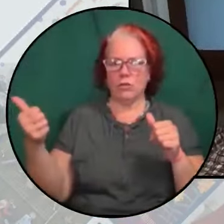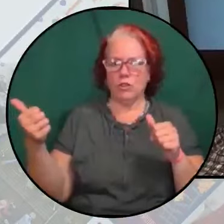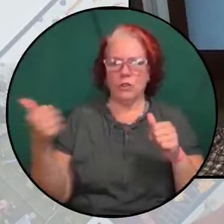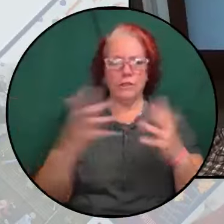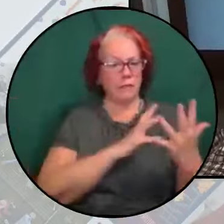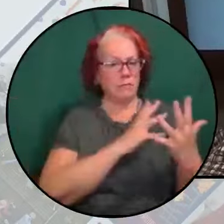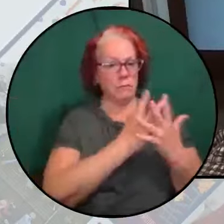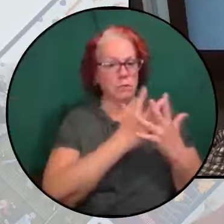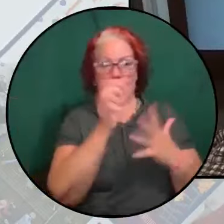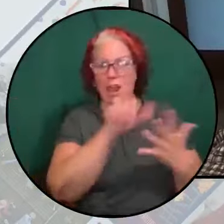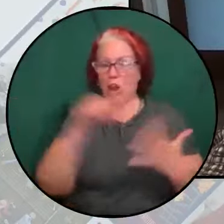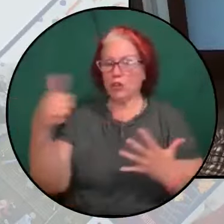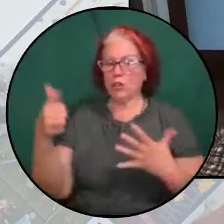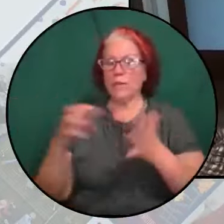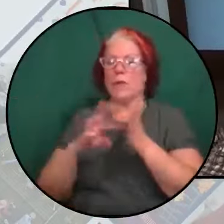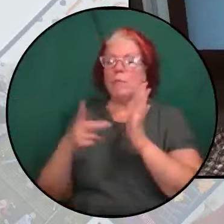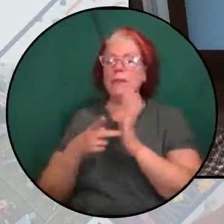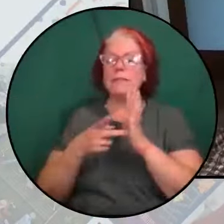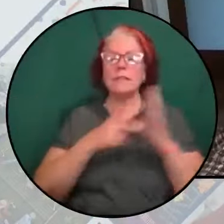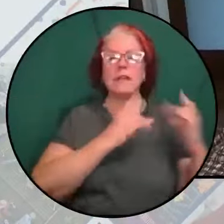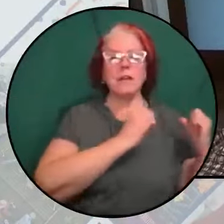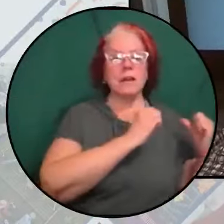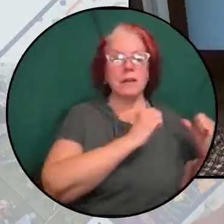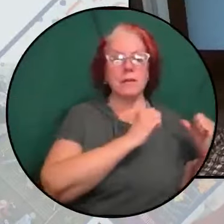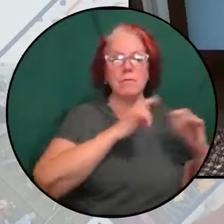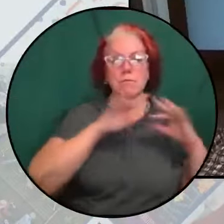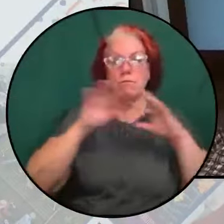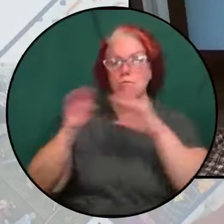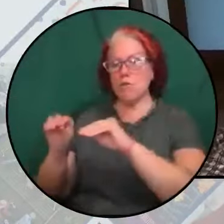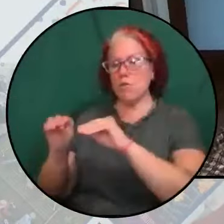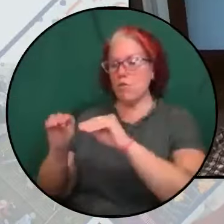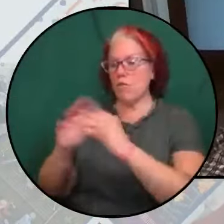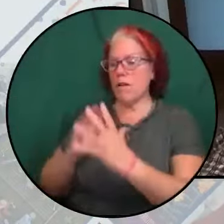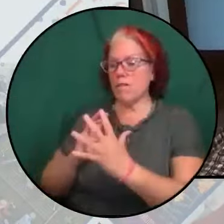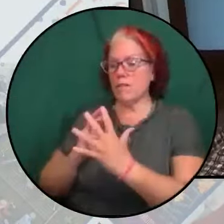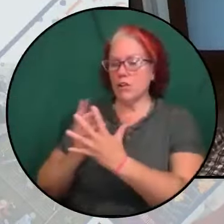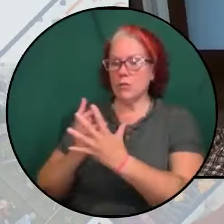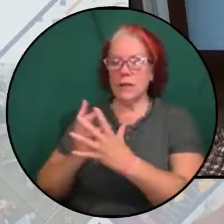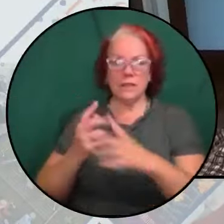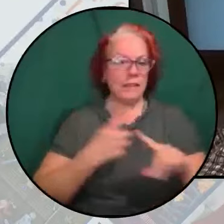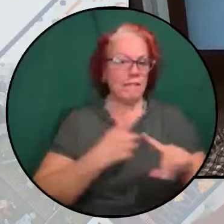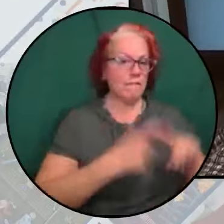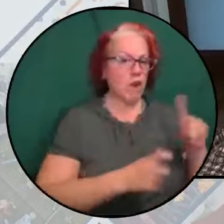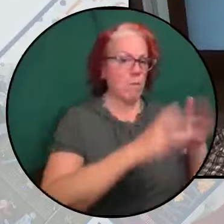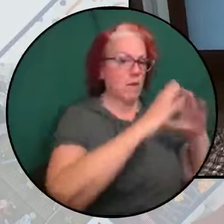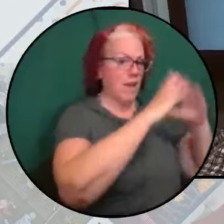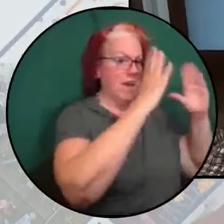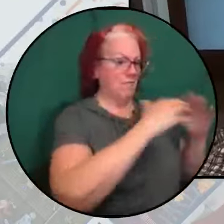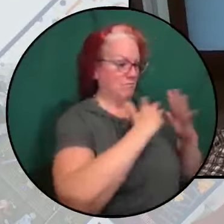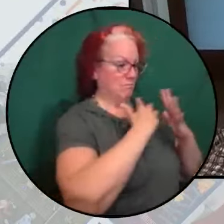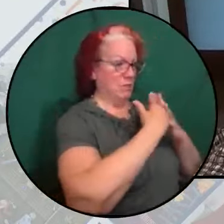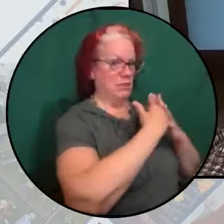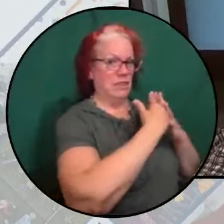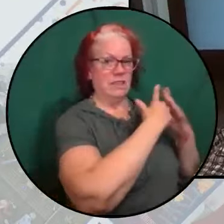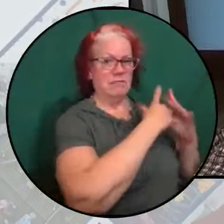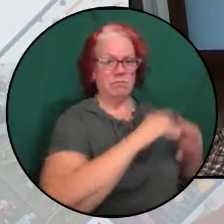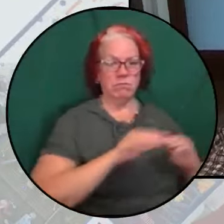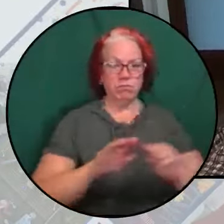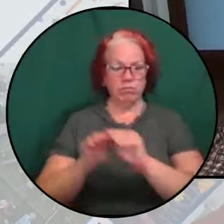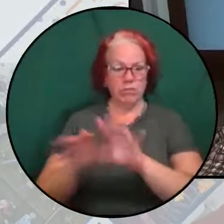that simply involved the migration of carcerality from prisons into our communities.